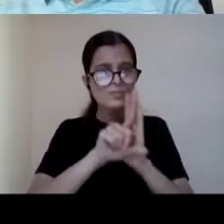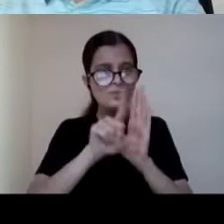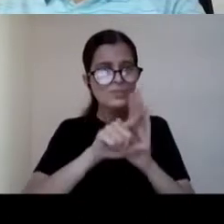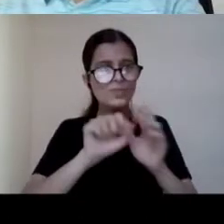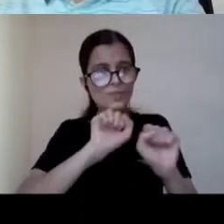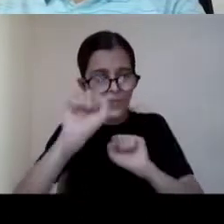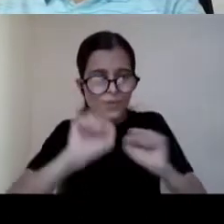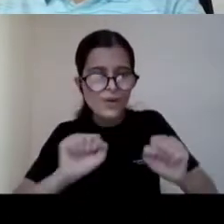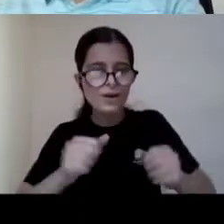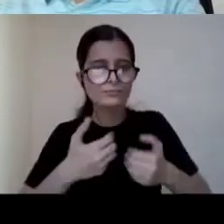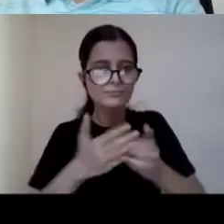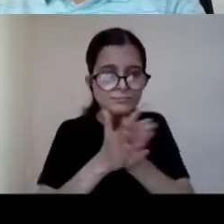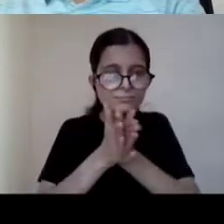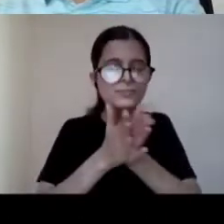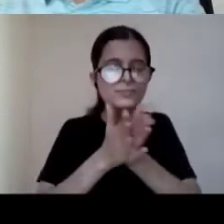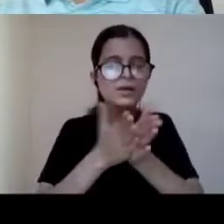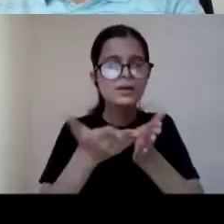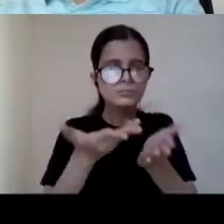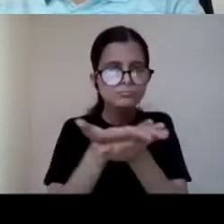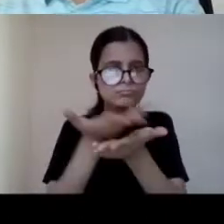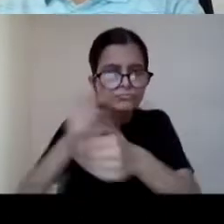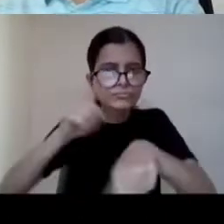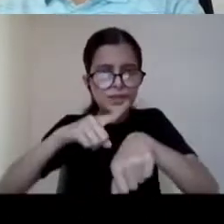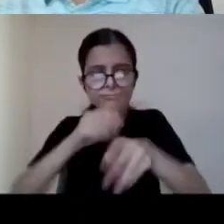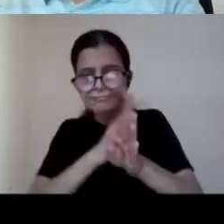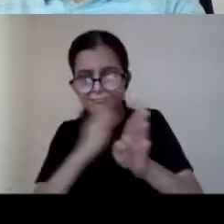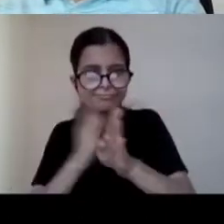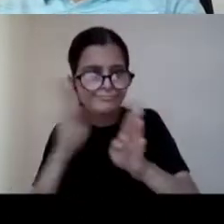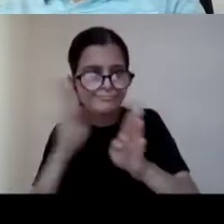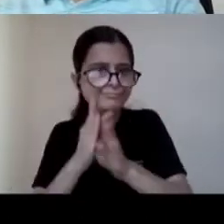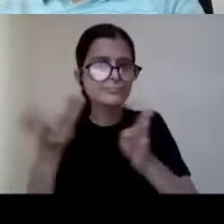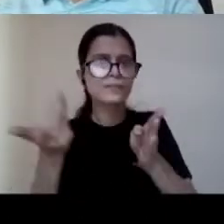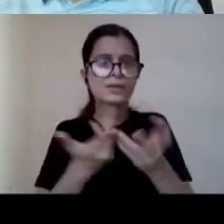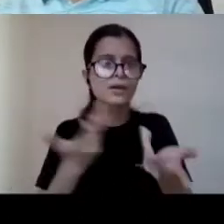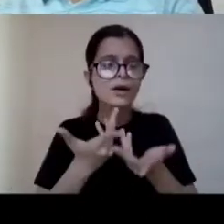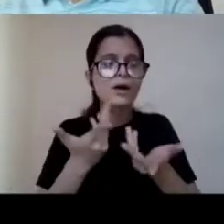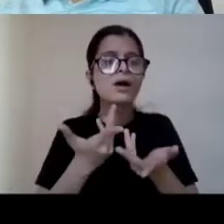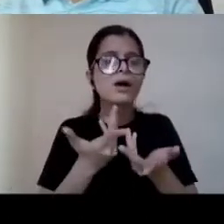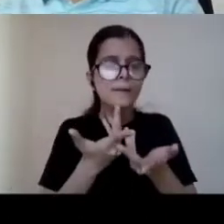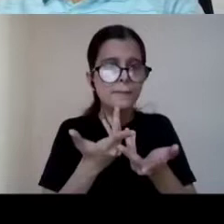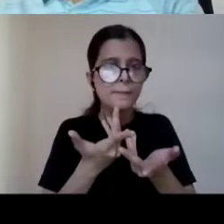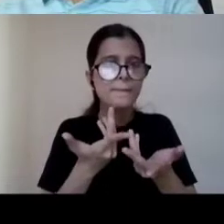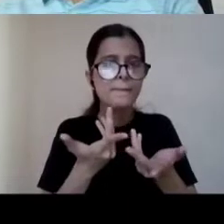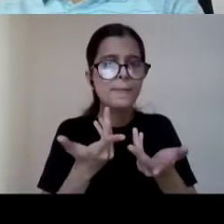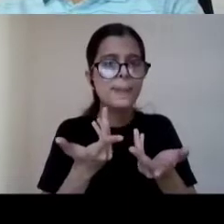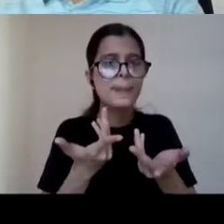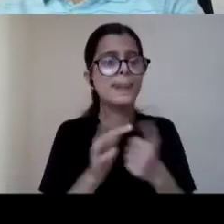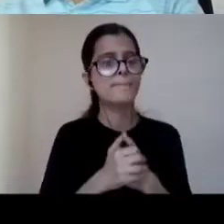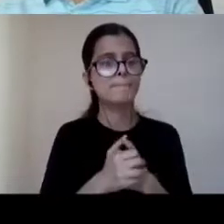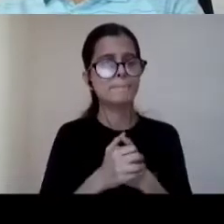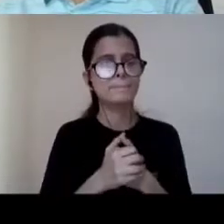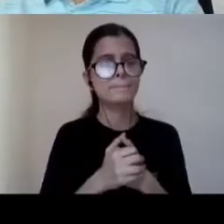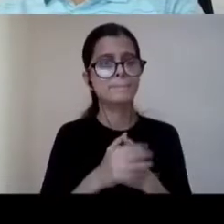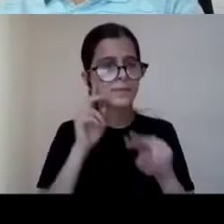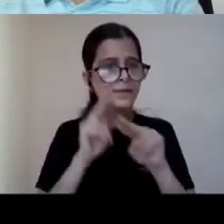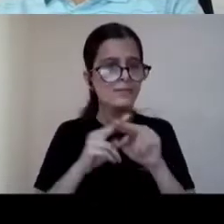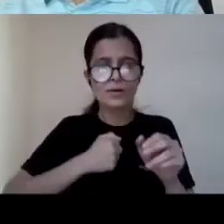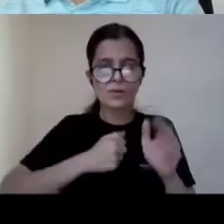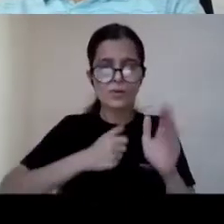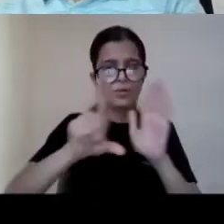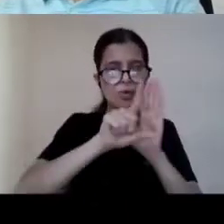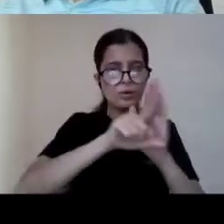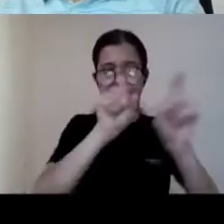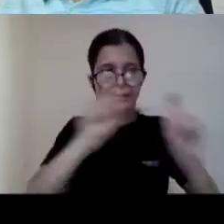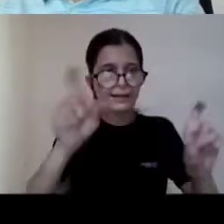so at times court does take this view that we uh even if our law is not very